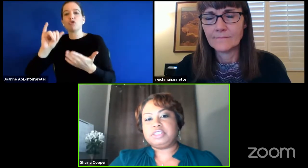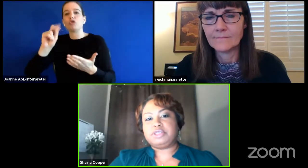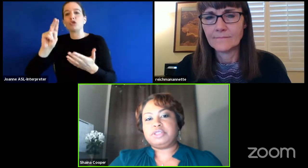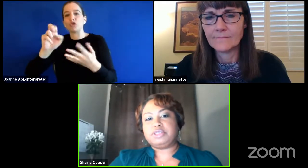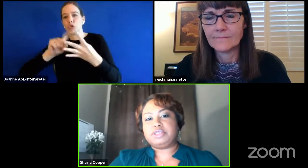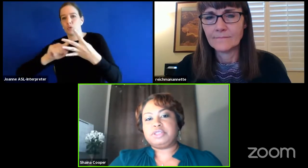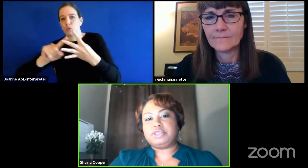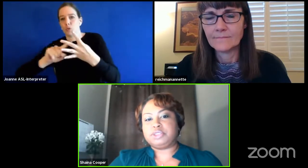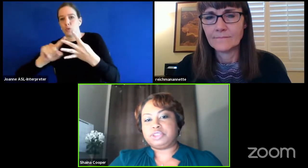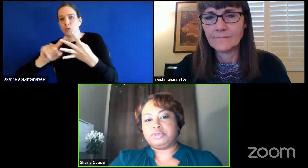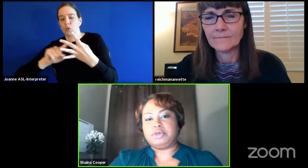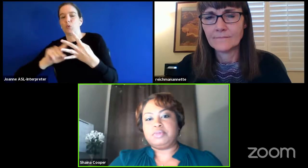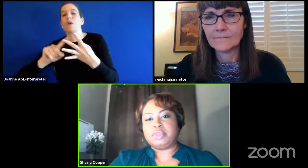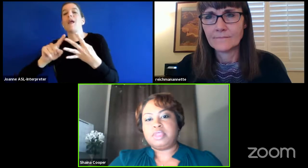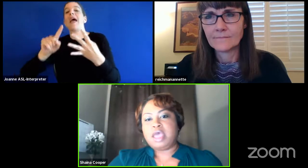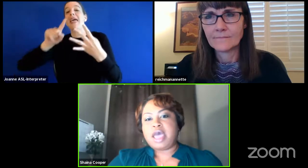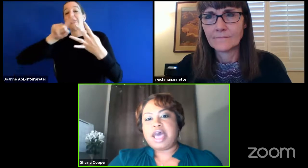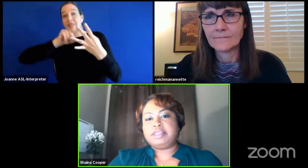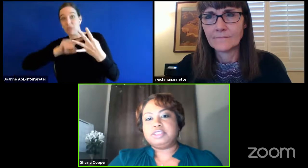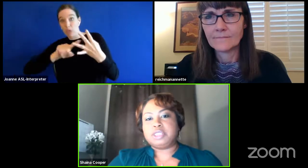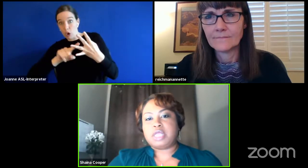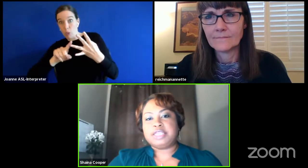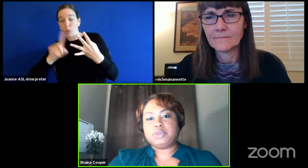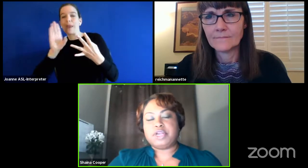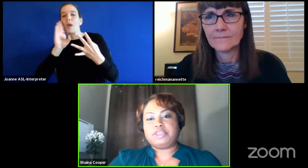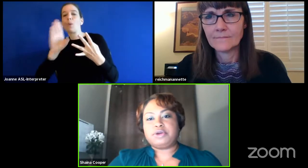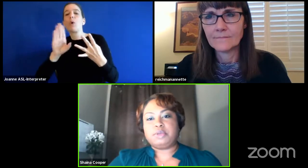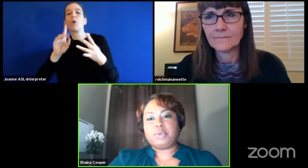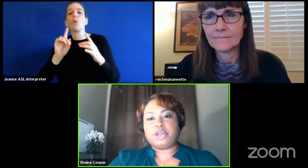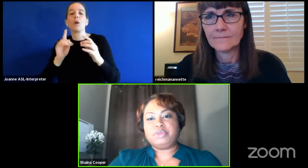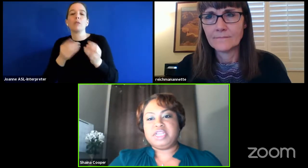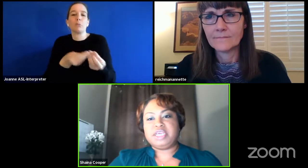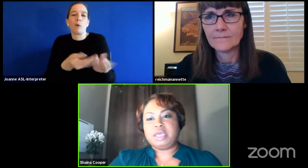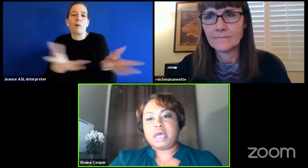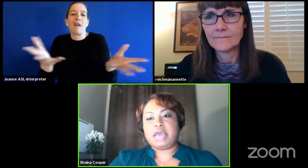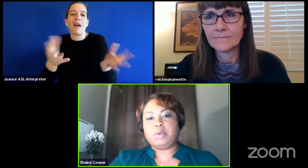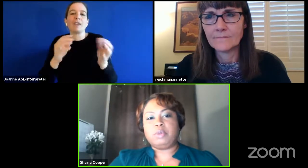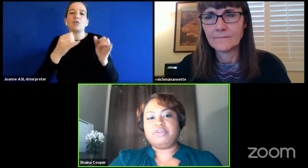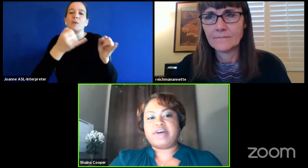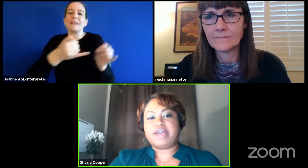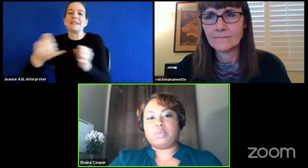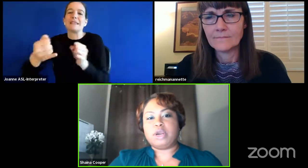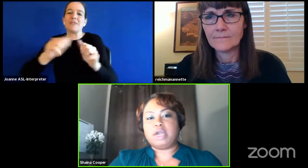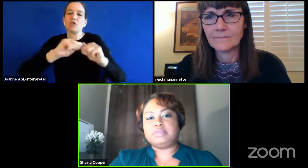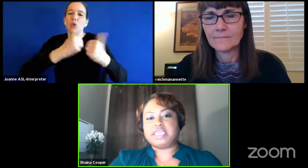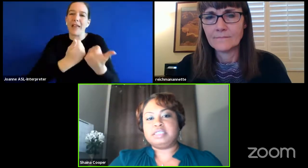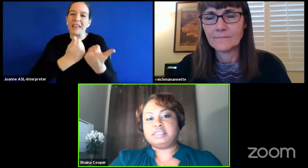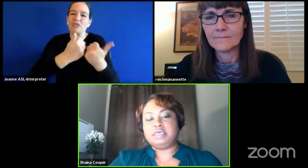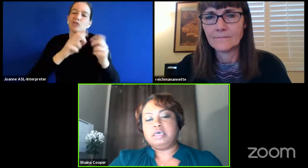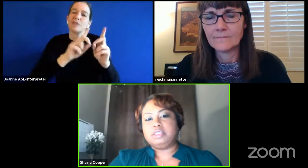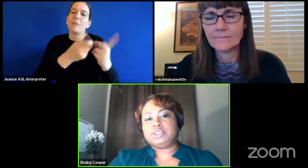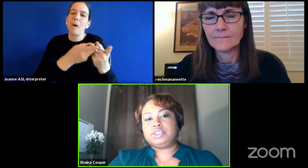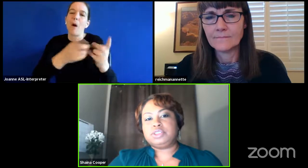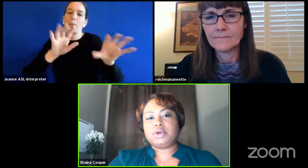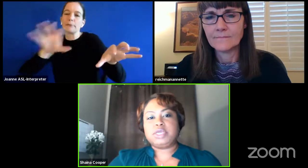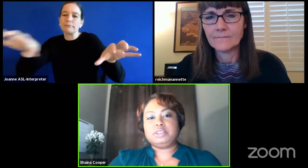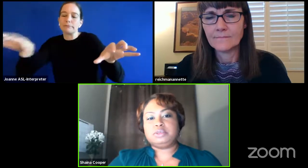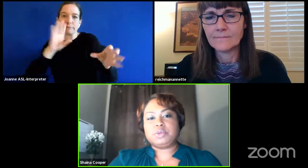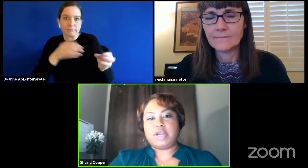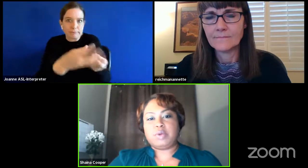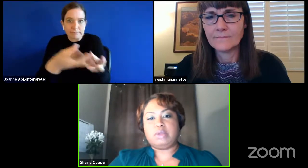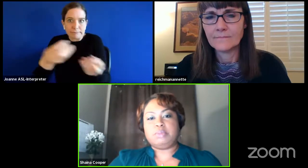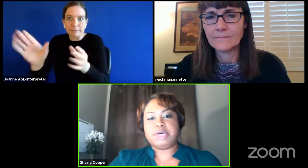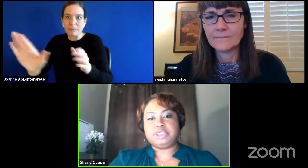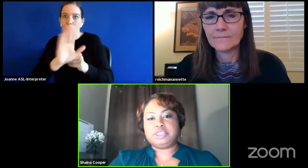departments the 3rd week in june at the july 23rd board meeting i will provide more updates to the